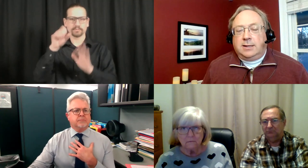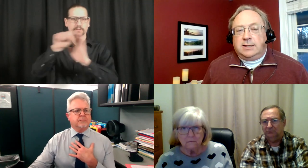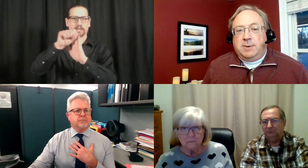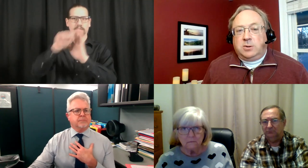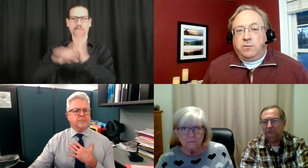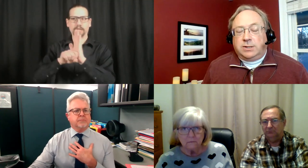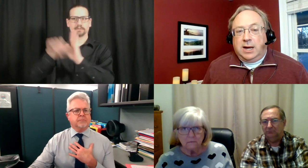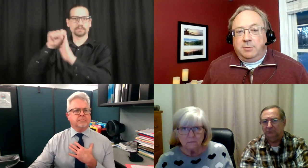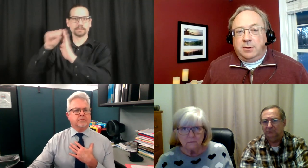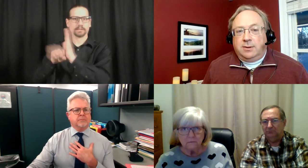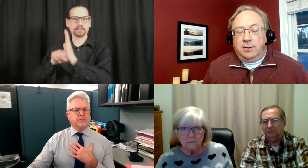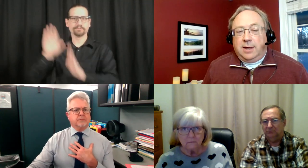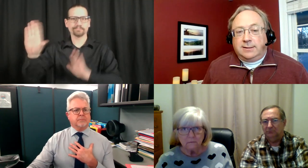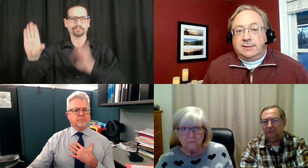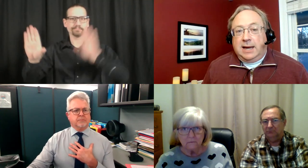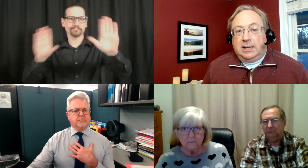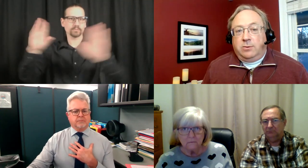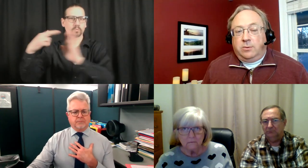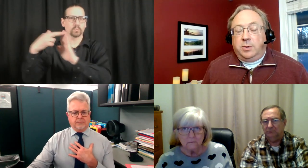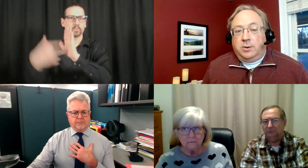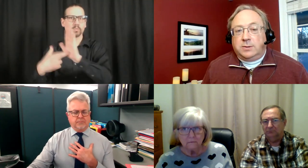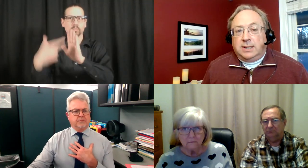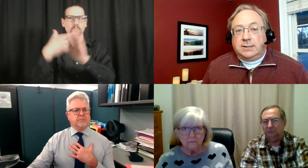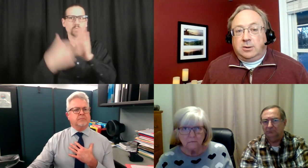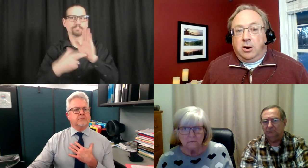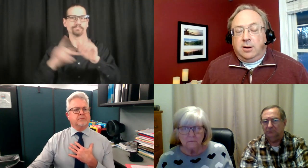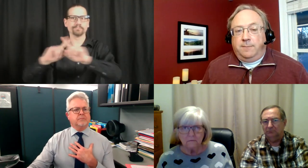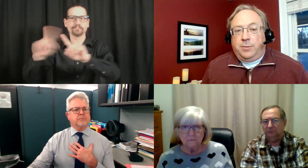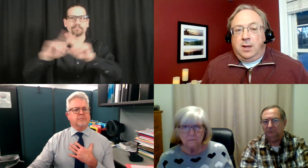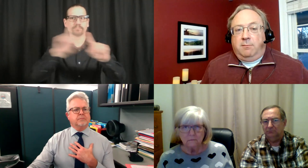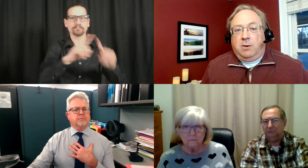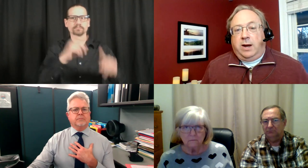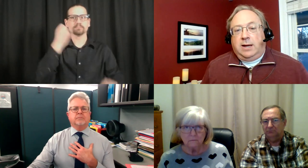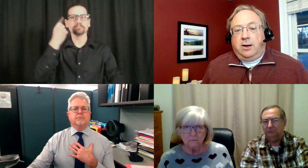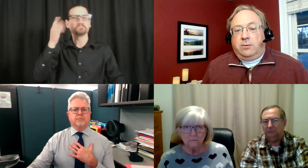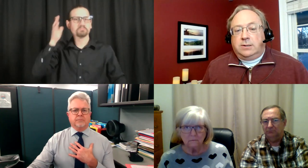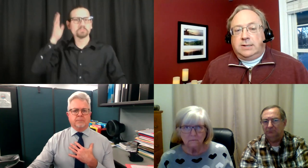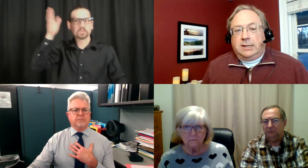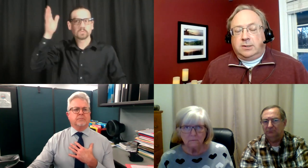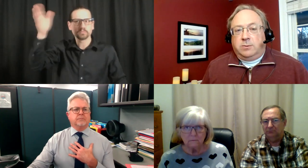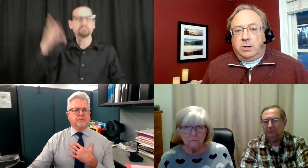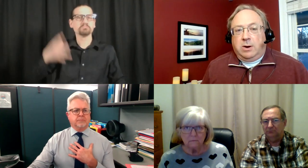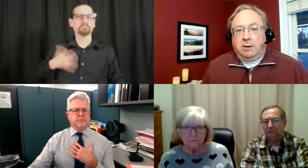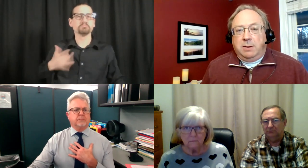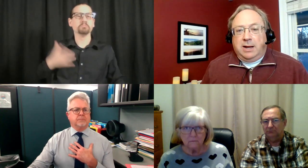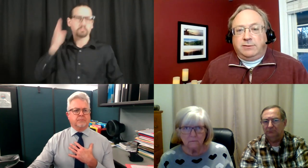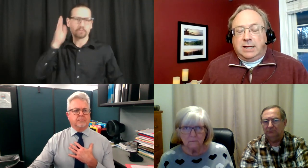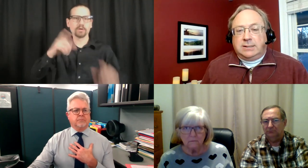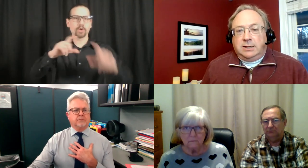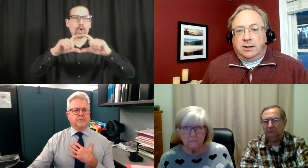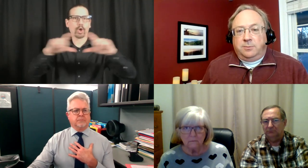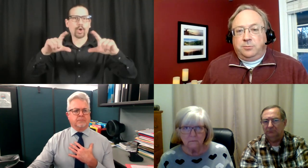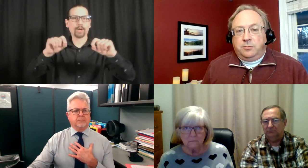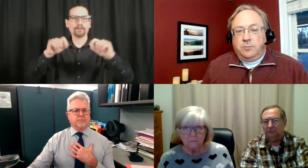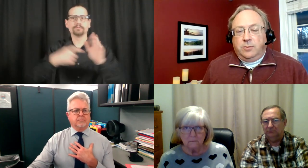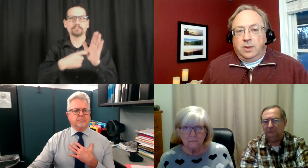I suspect over time, that's exactly what we used is the card. But right now, states are still requiring people to have